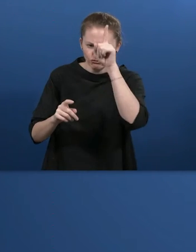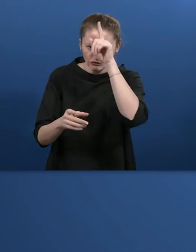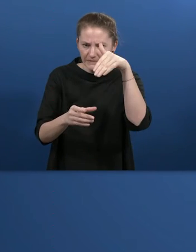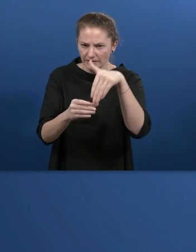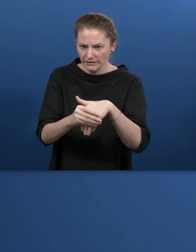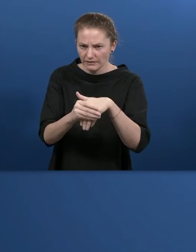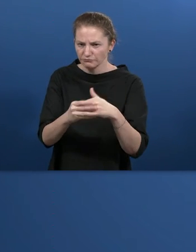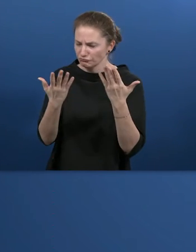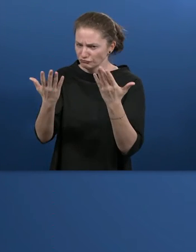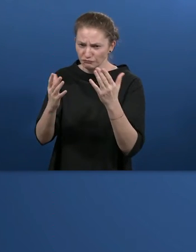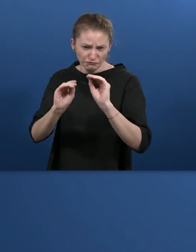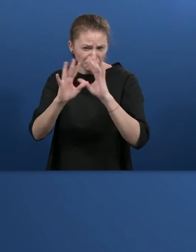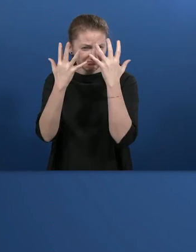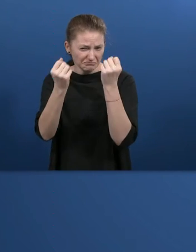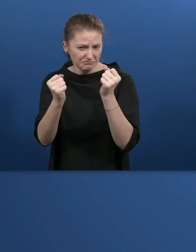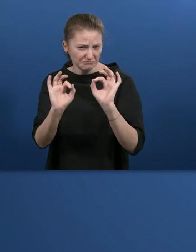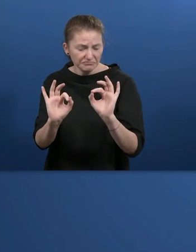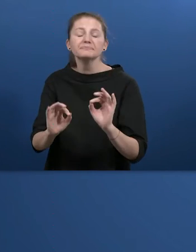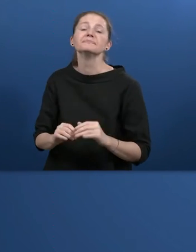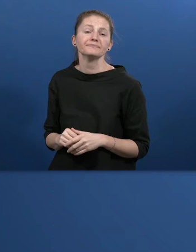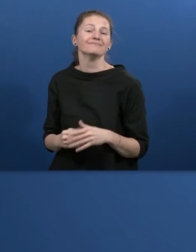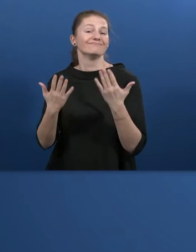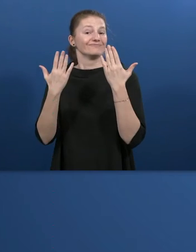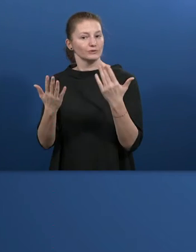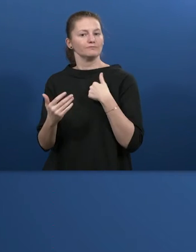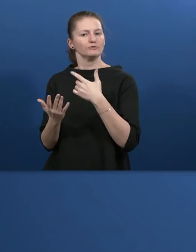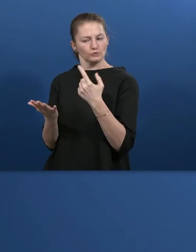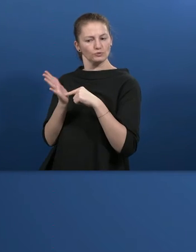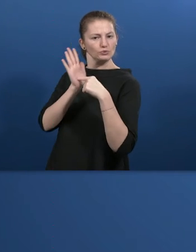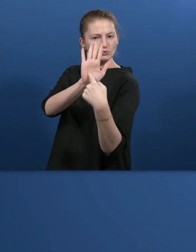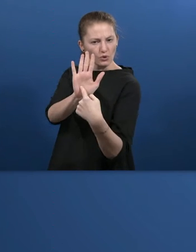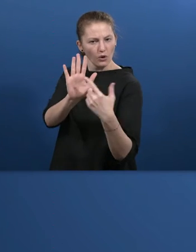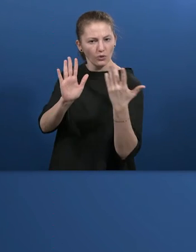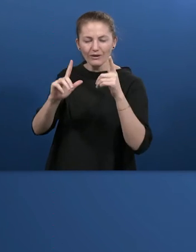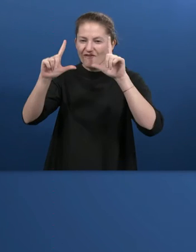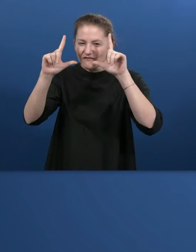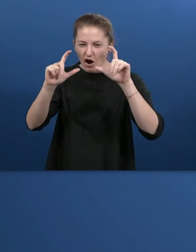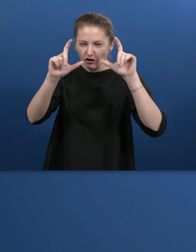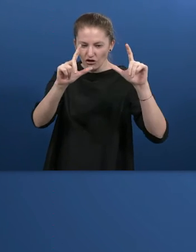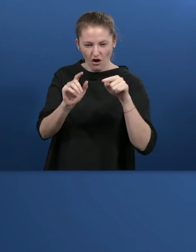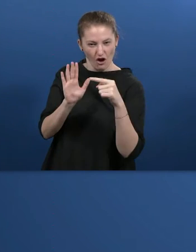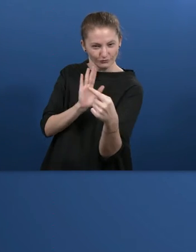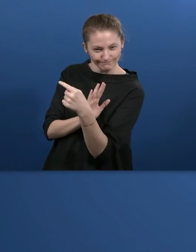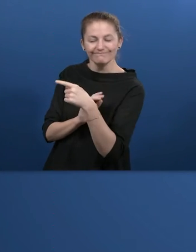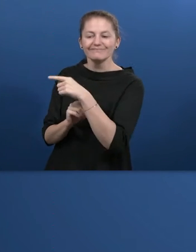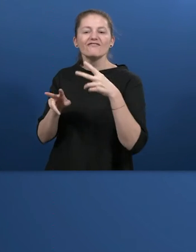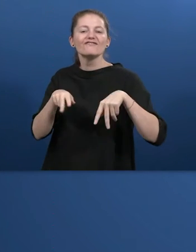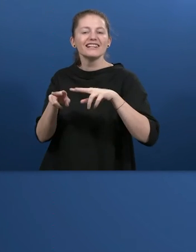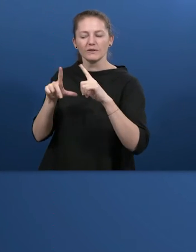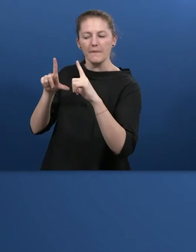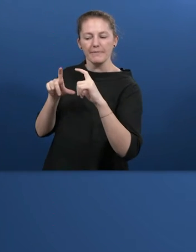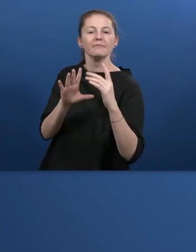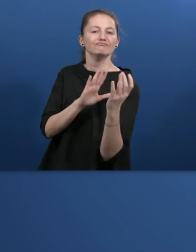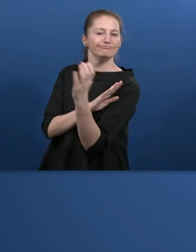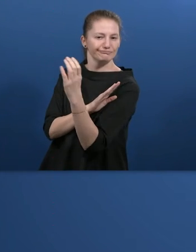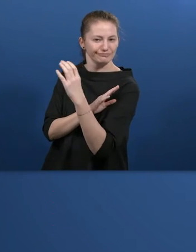some pictures out of our image clips. So here you can see we have the possibility to put